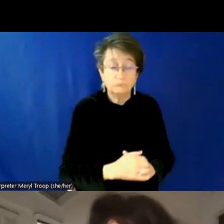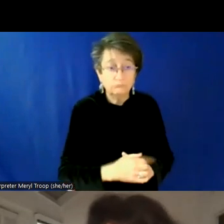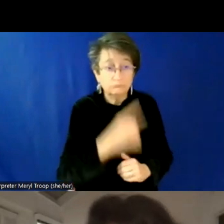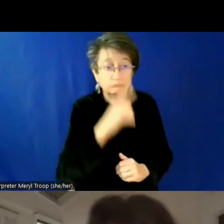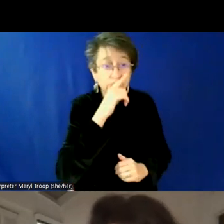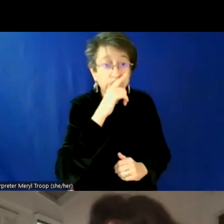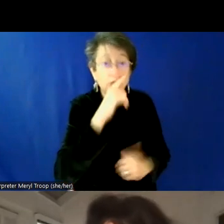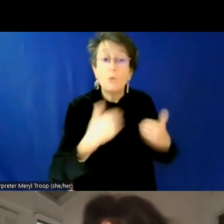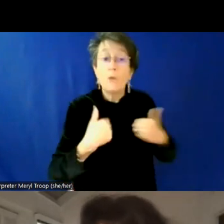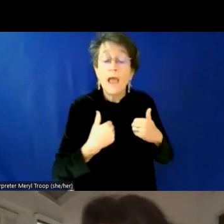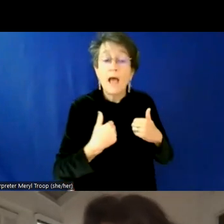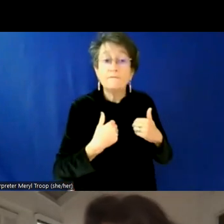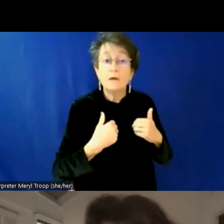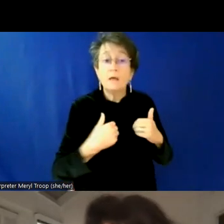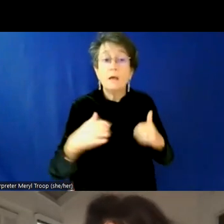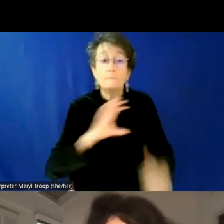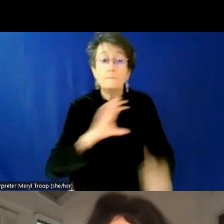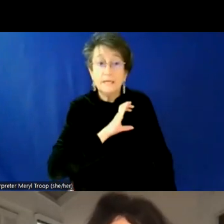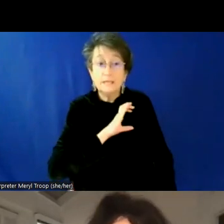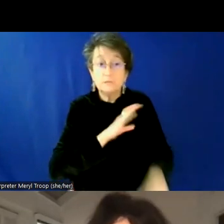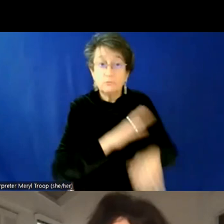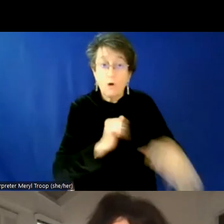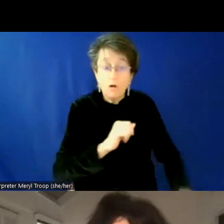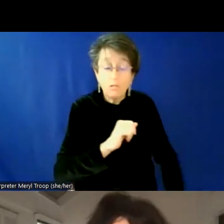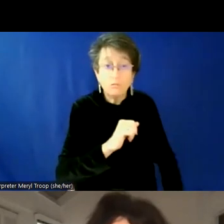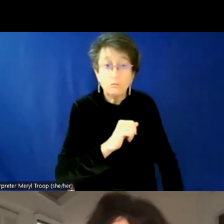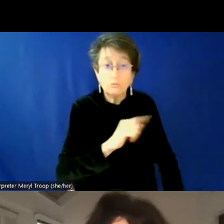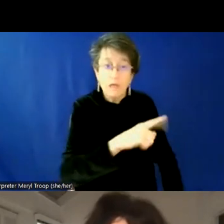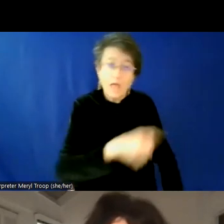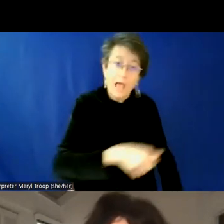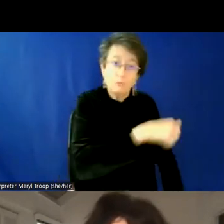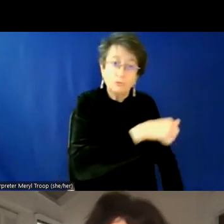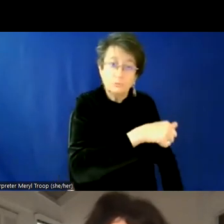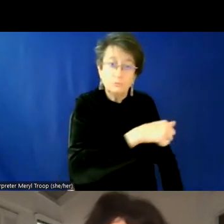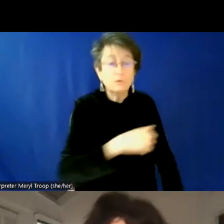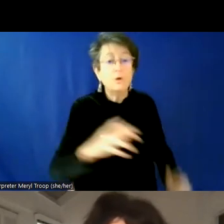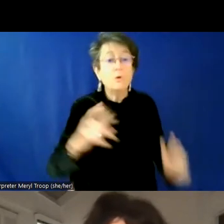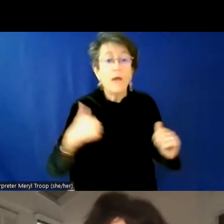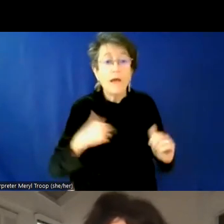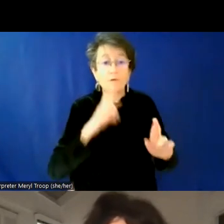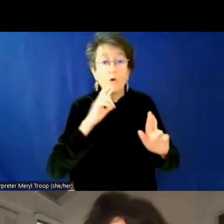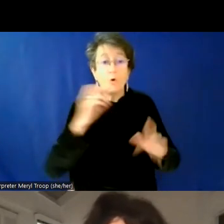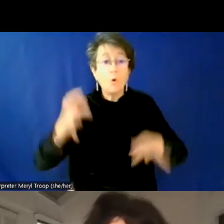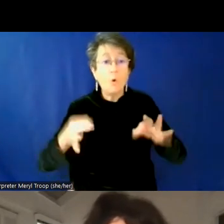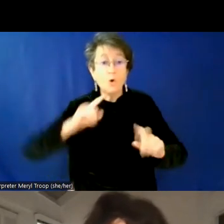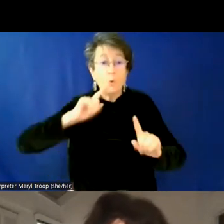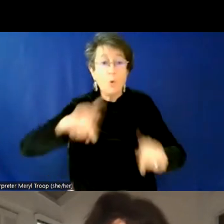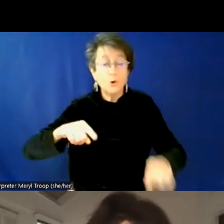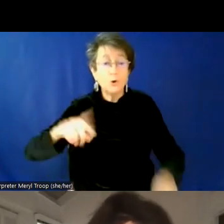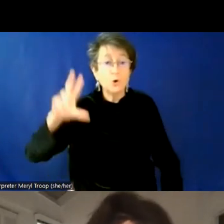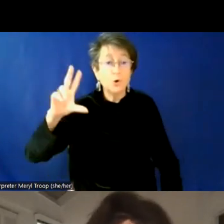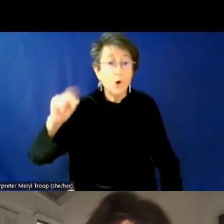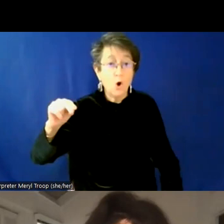Pat, no trespass orders, the police get involved. Um, you know, there, there really is a, a no tolerance